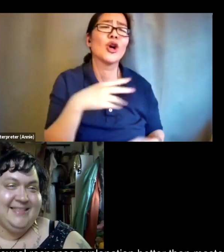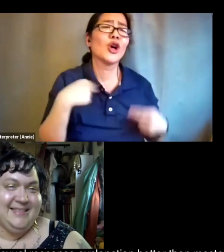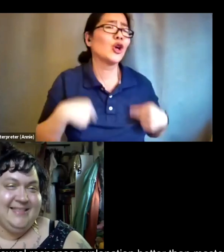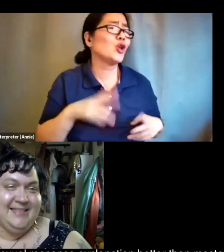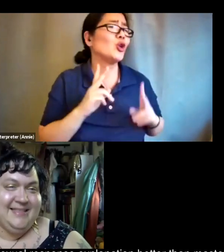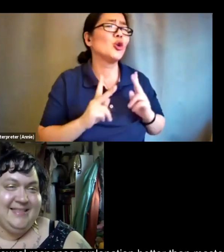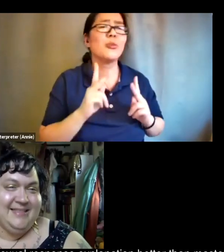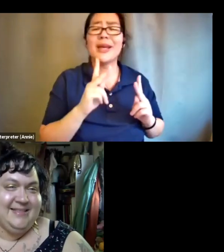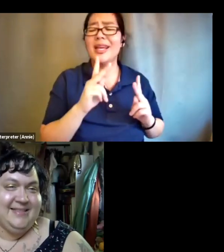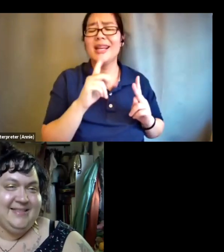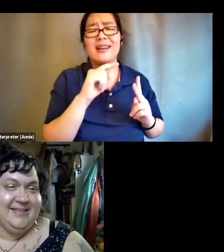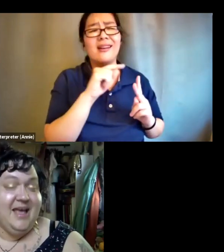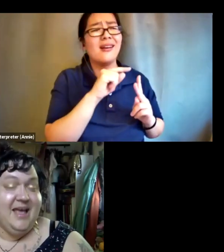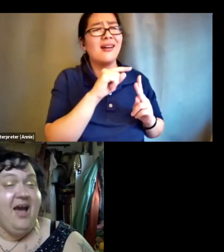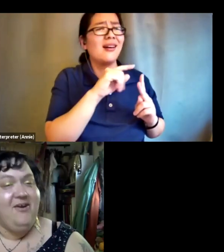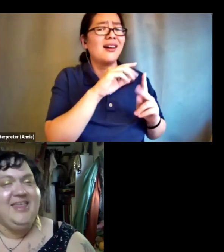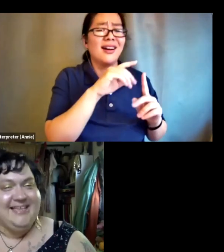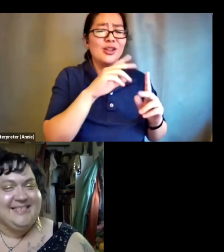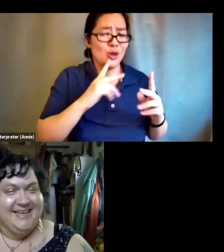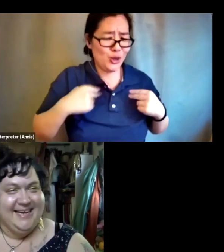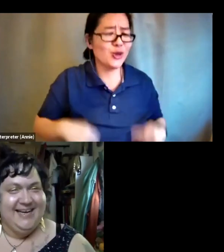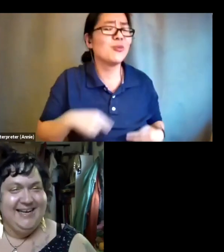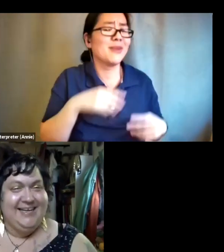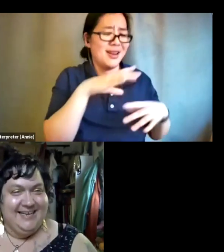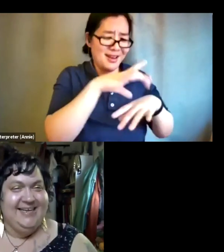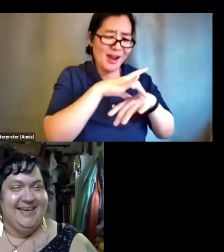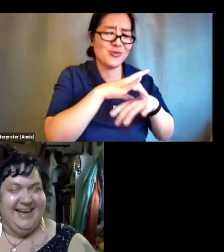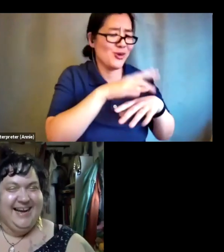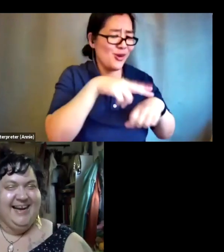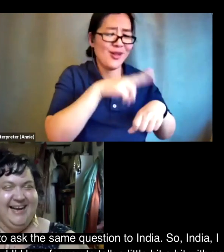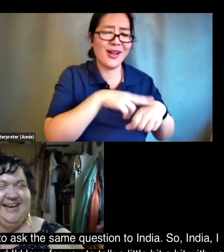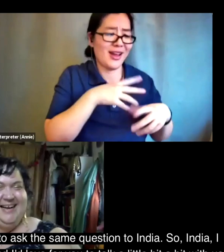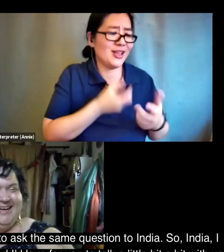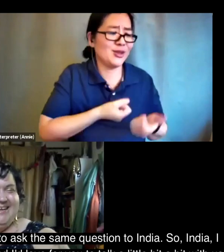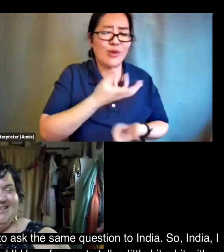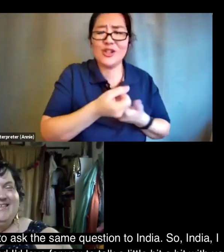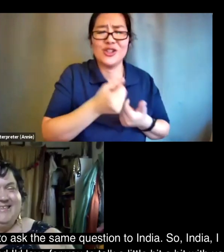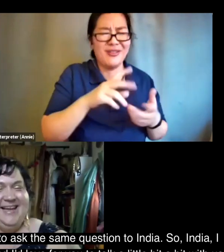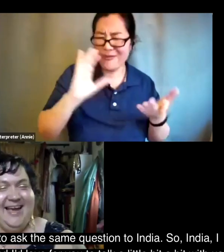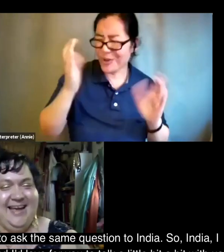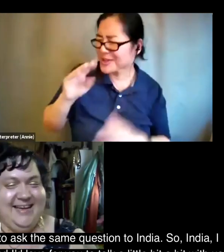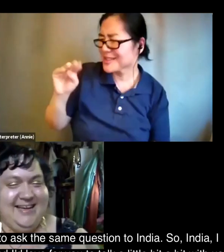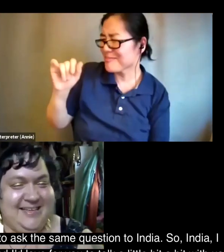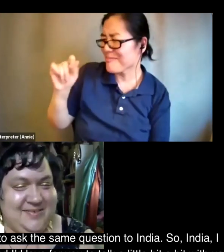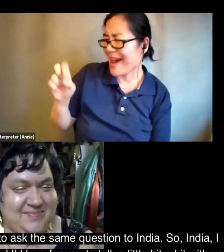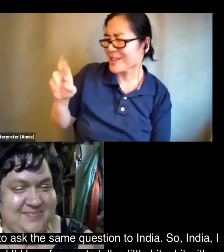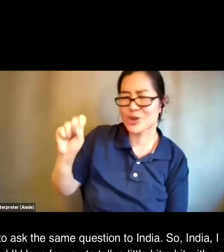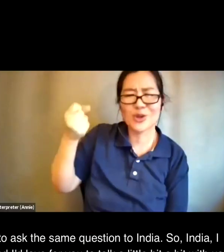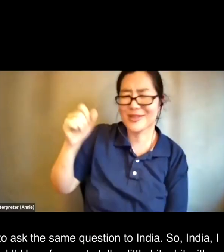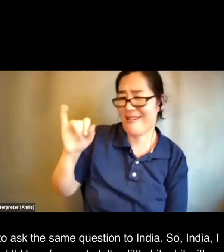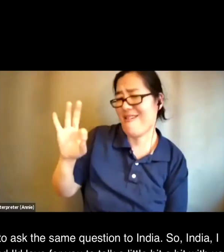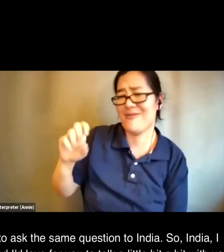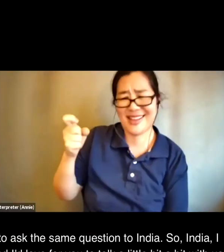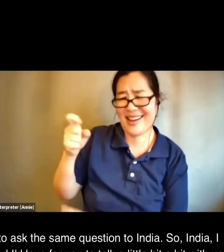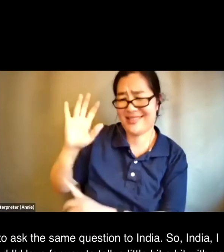masters and johnson's language so thank you nomi i'd like to ask the same question